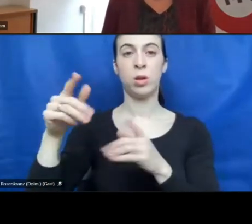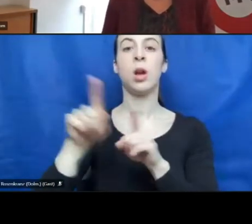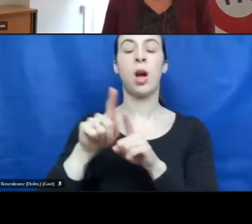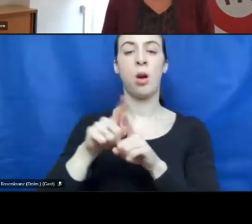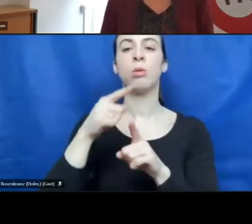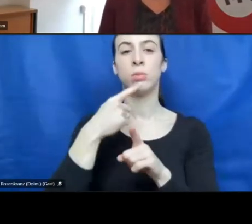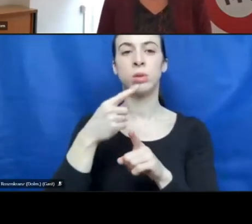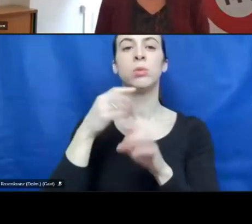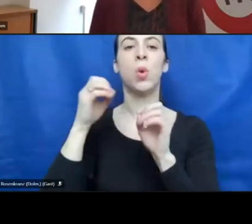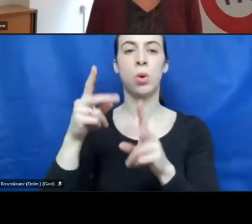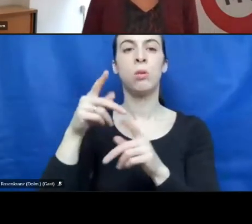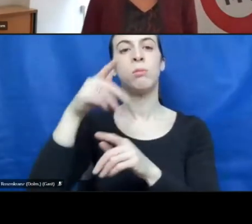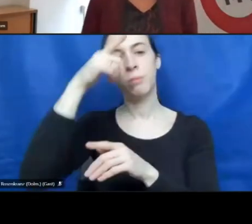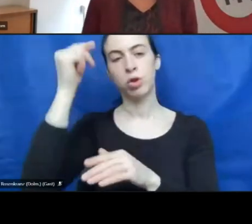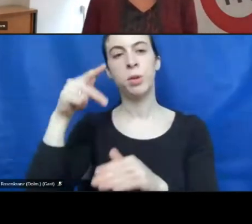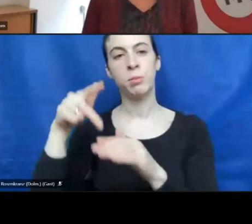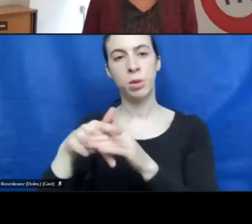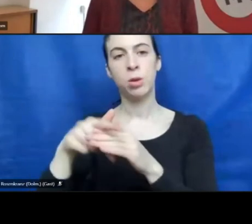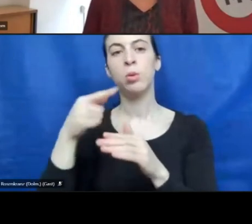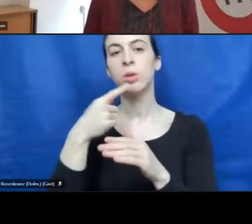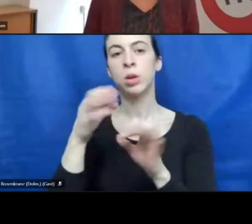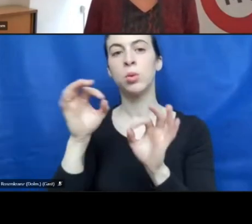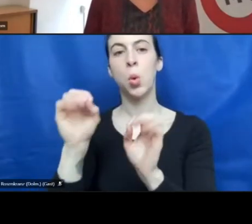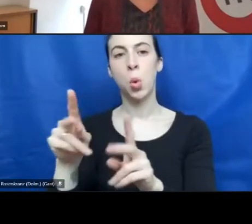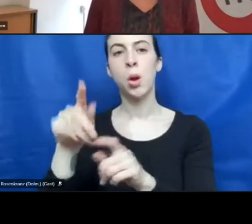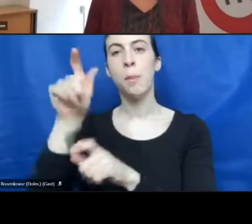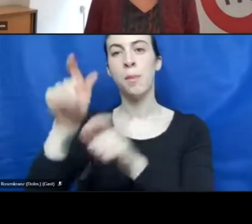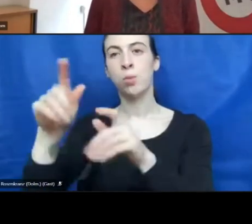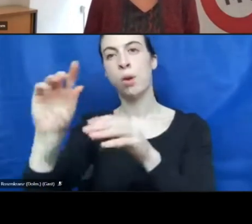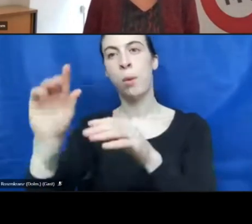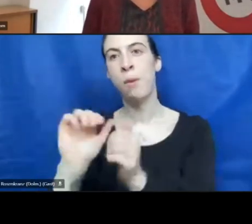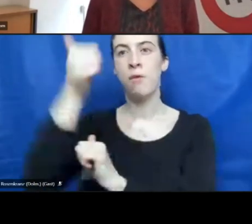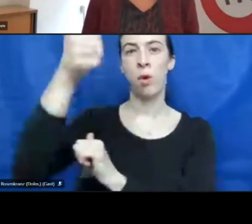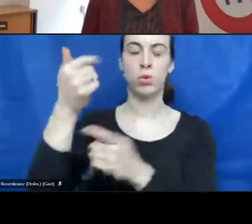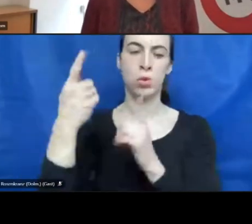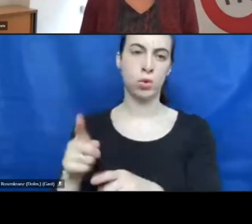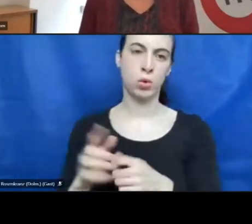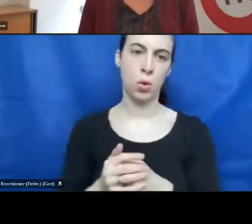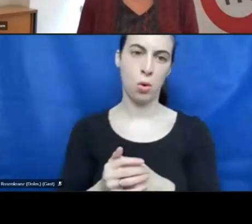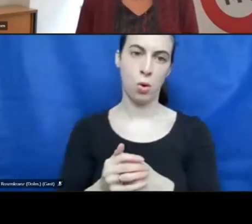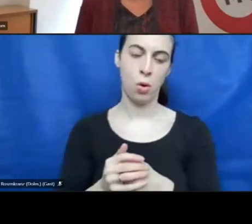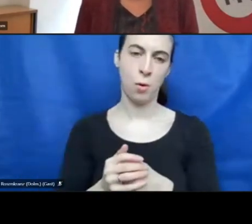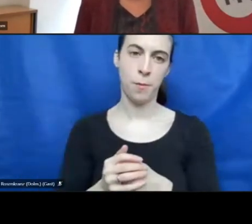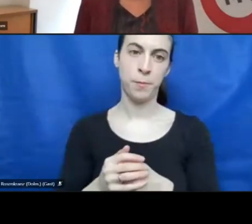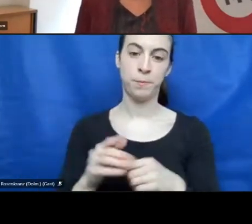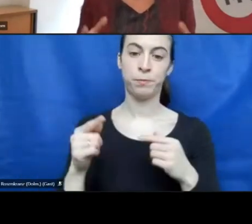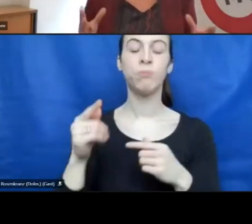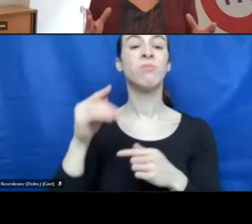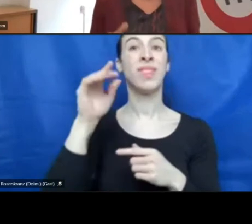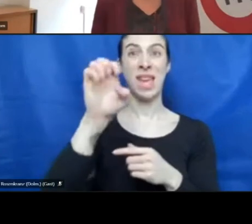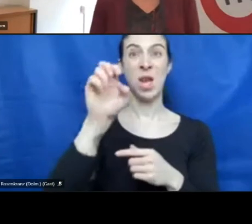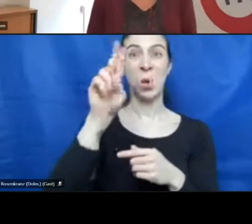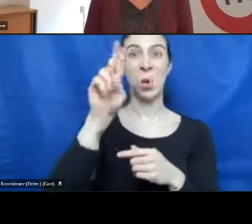were added to the group of preferential persons. By joining the European Union,